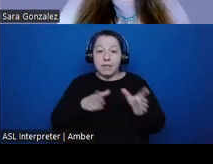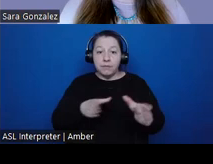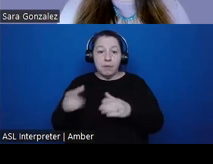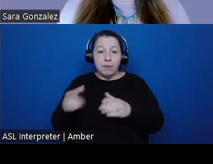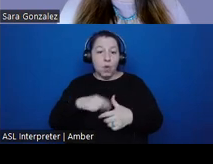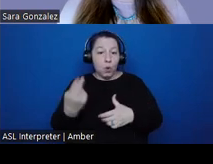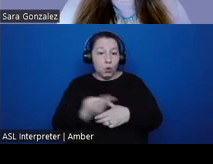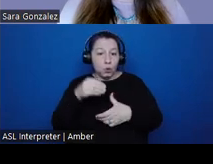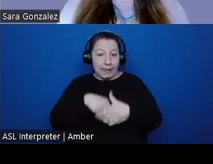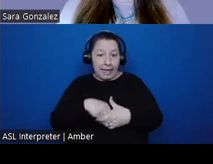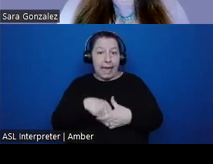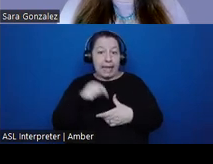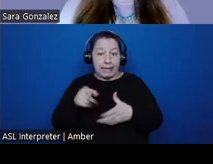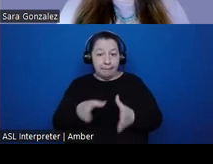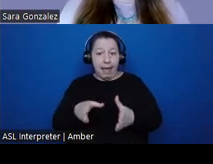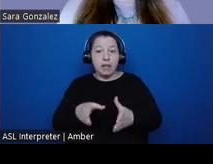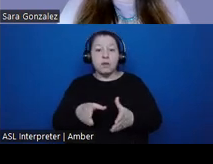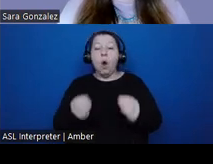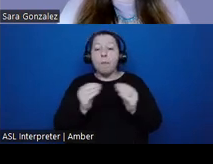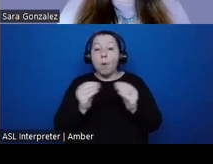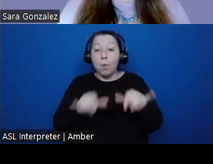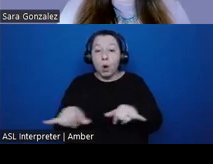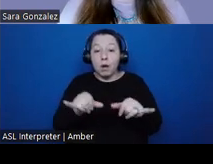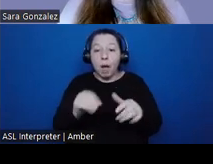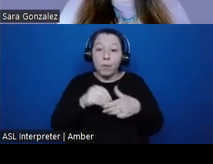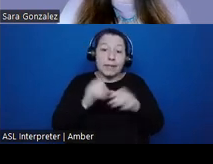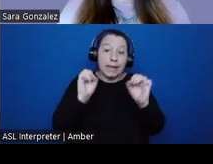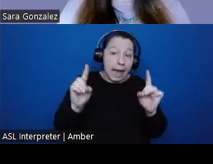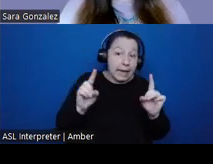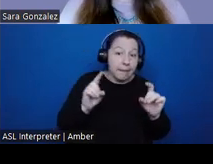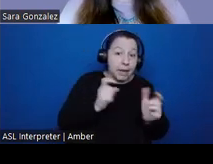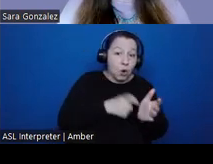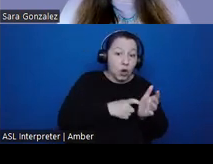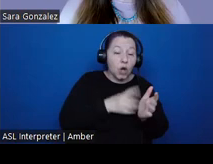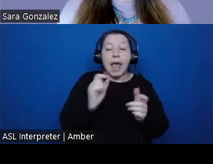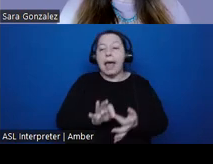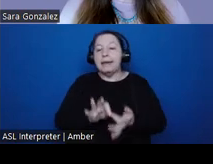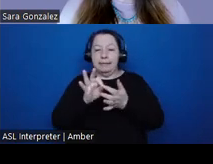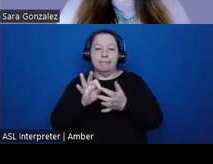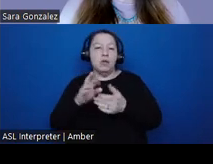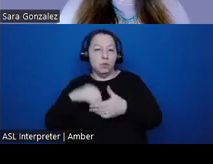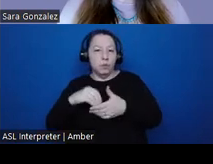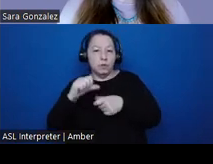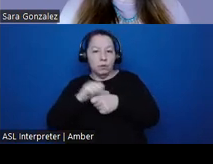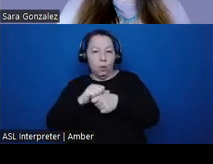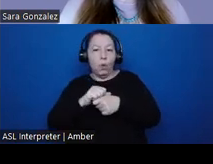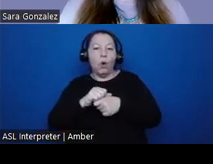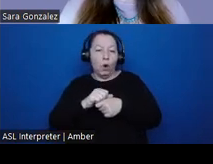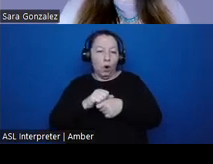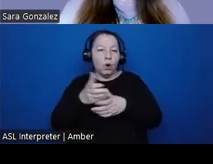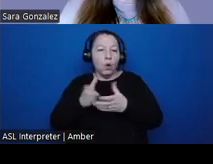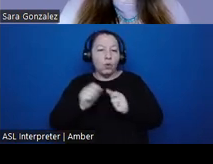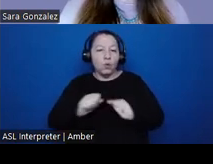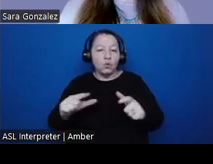methodology are increasingly common in academic archaeology and especially so in the work that's being undertaken by tribal